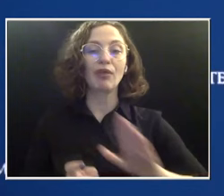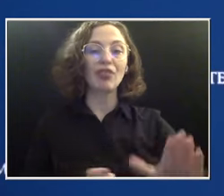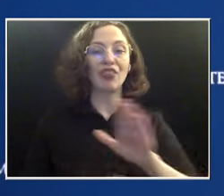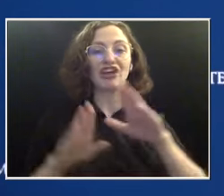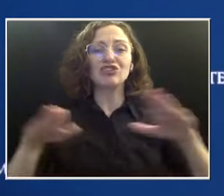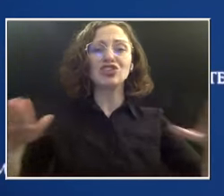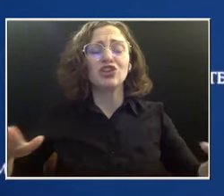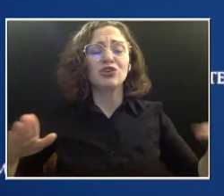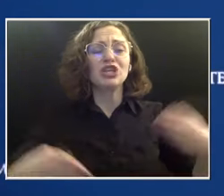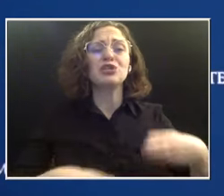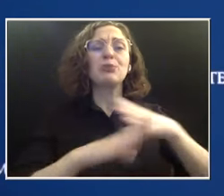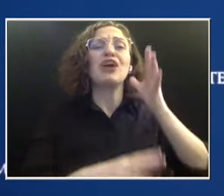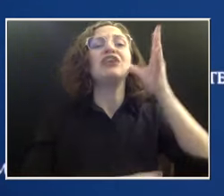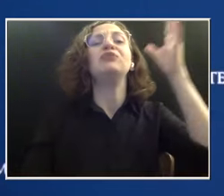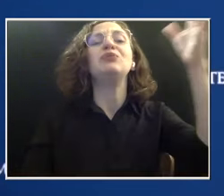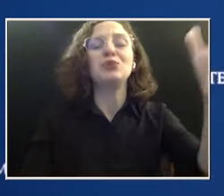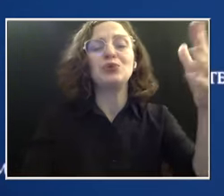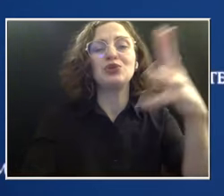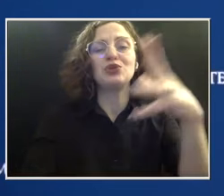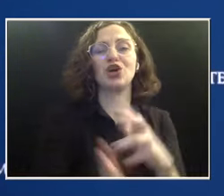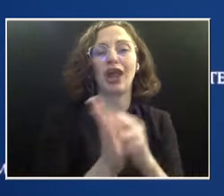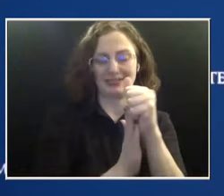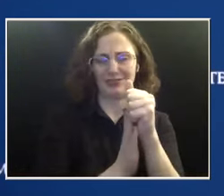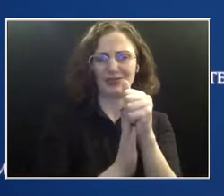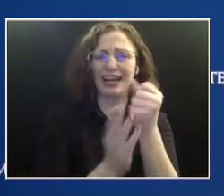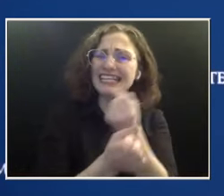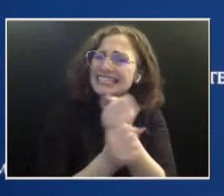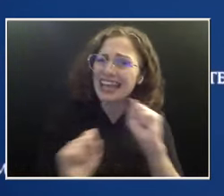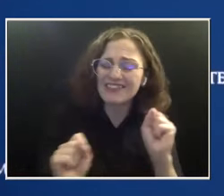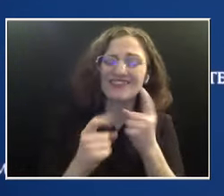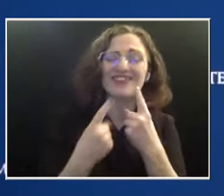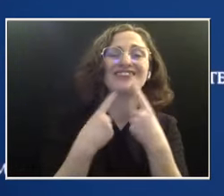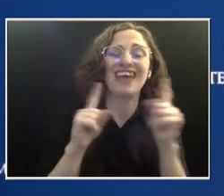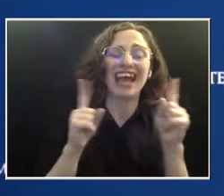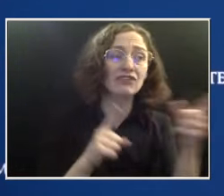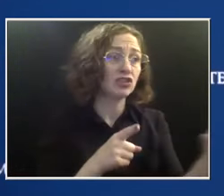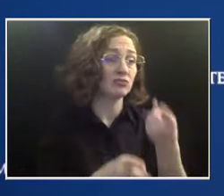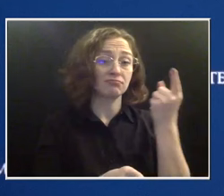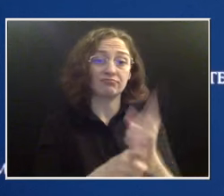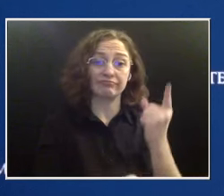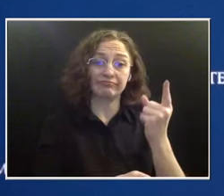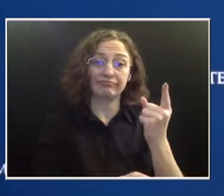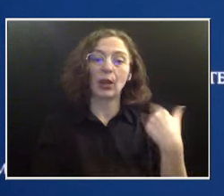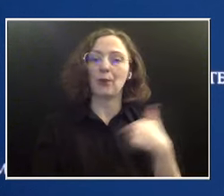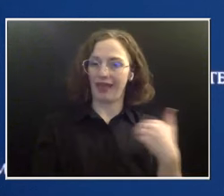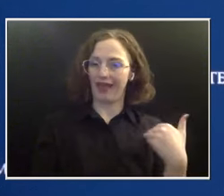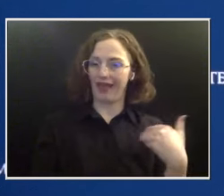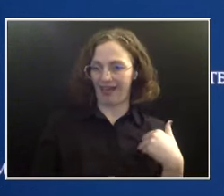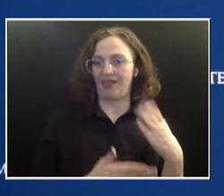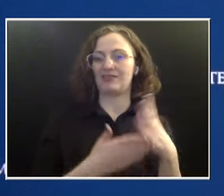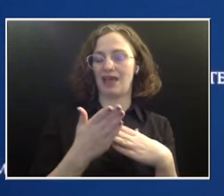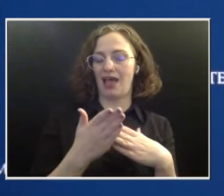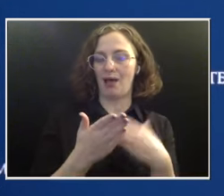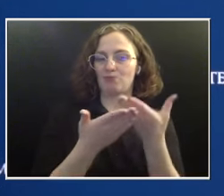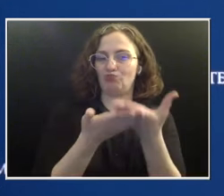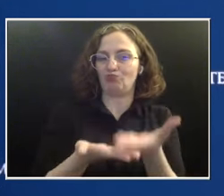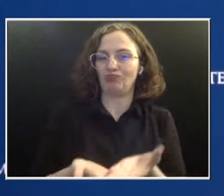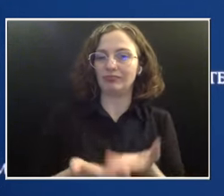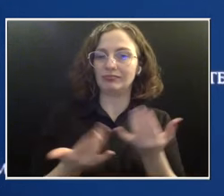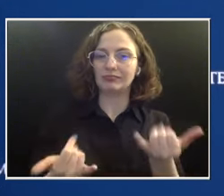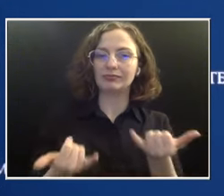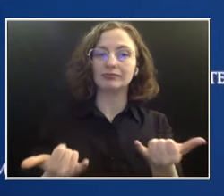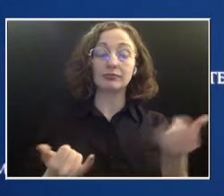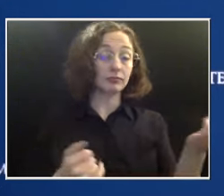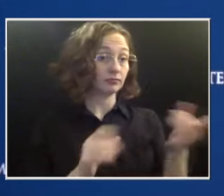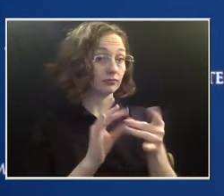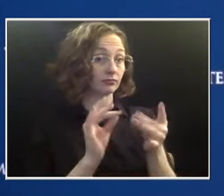and effective. And she's exactly right. You know, we have some numbers put together for us today. So when she was talking about under 50